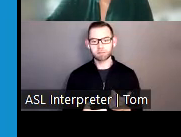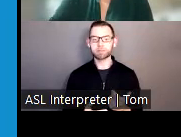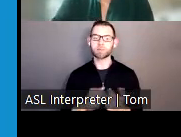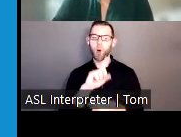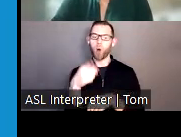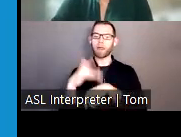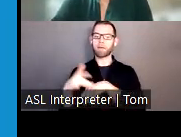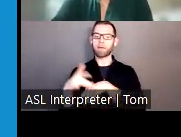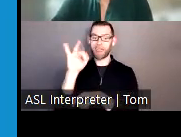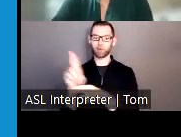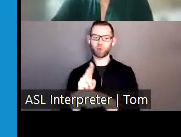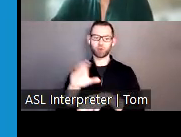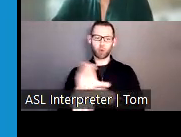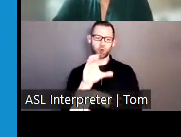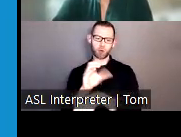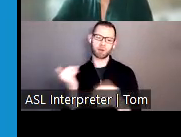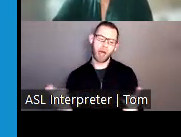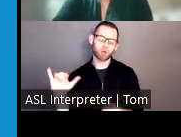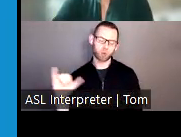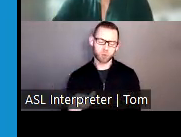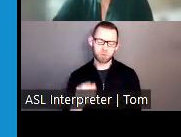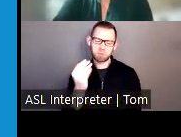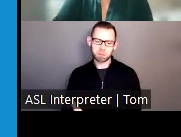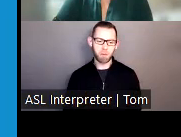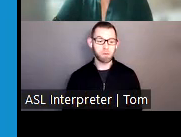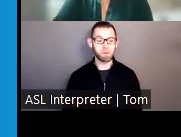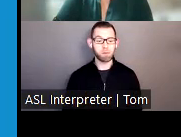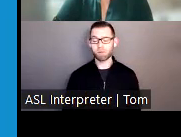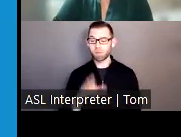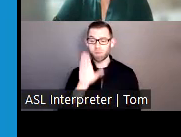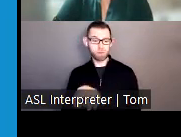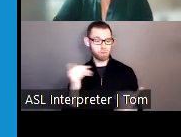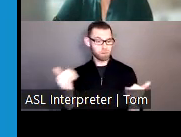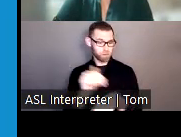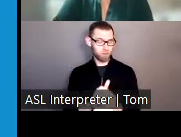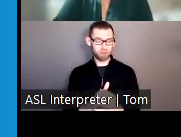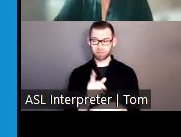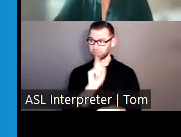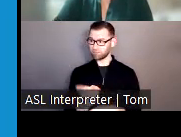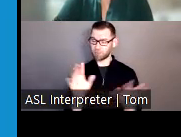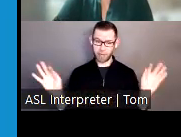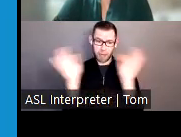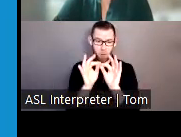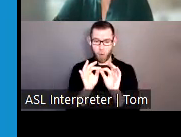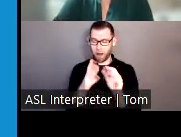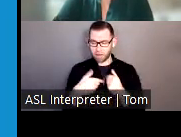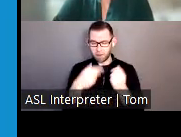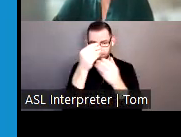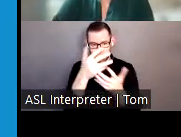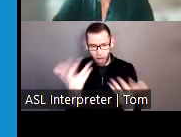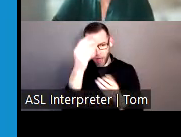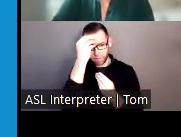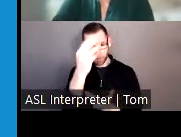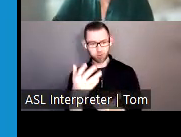Today's listening session is a very important source of information for the Executive